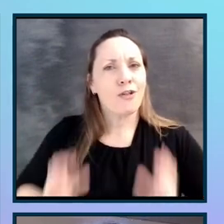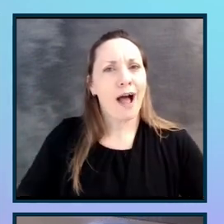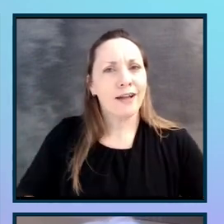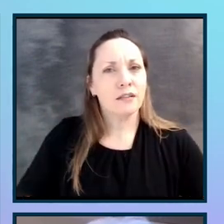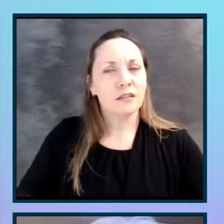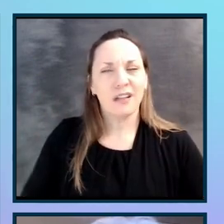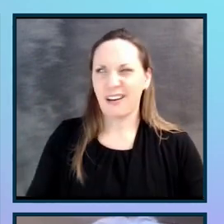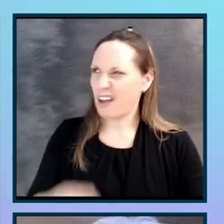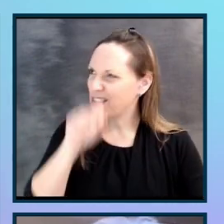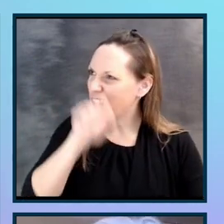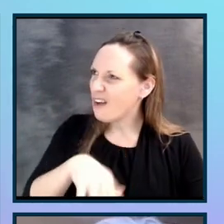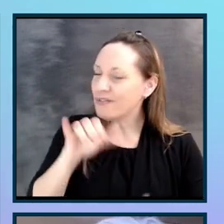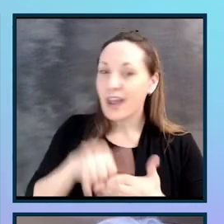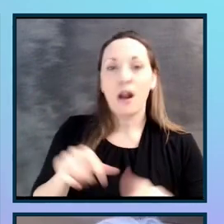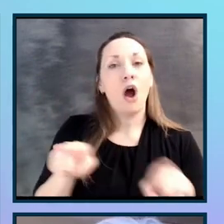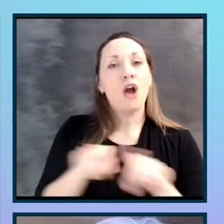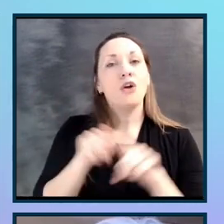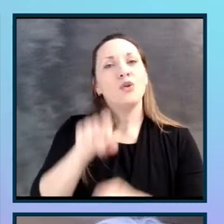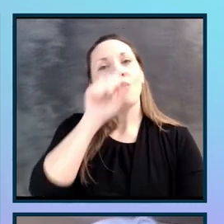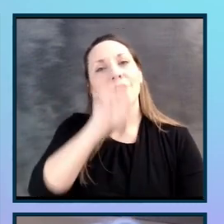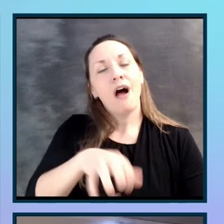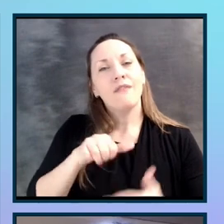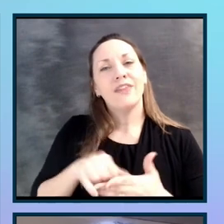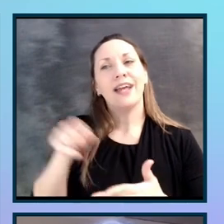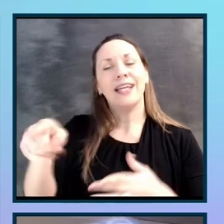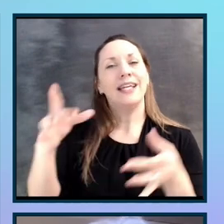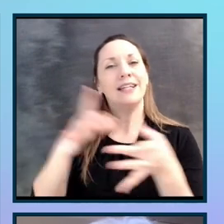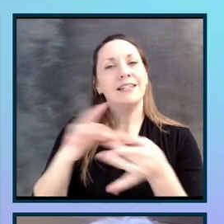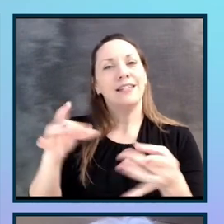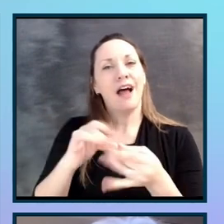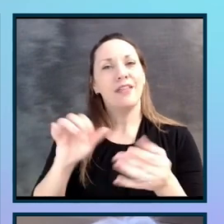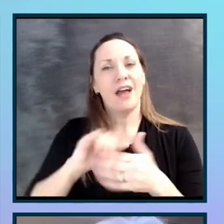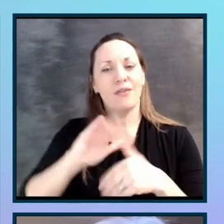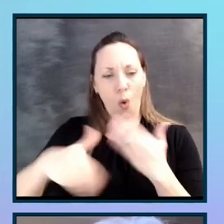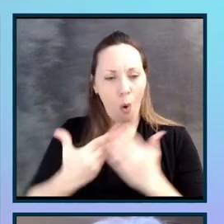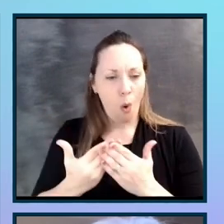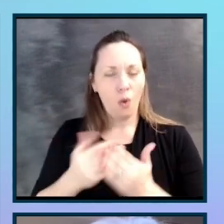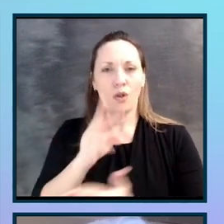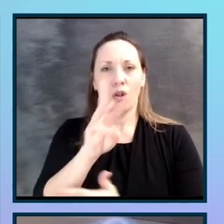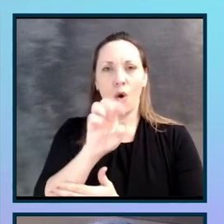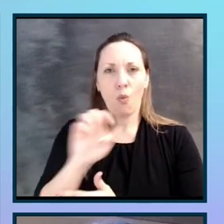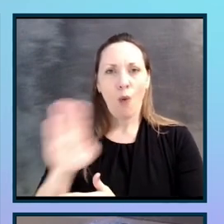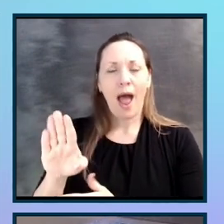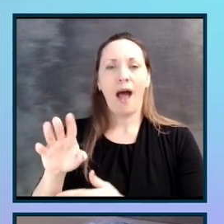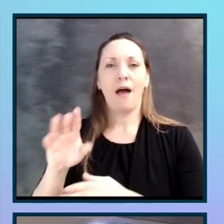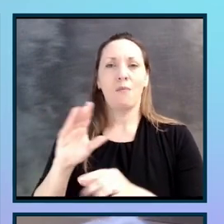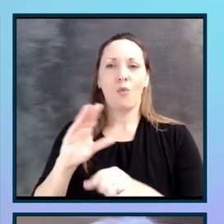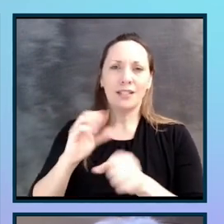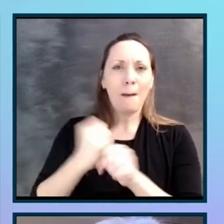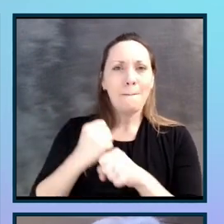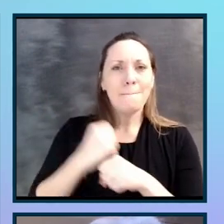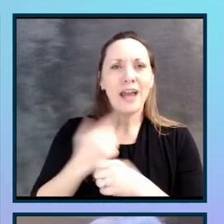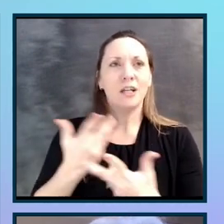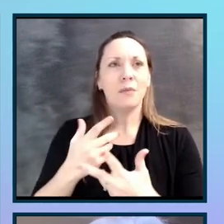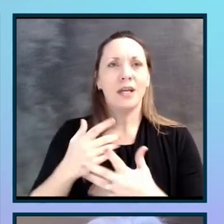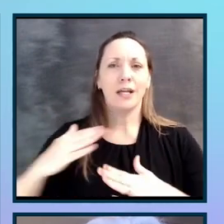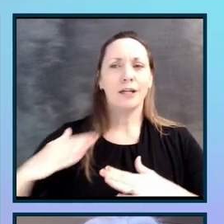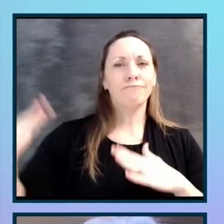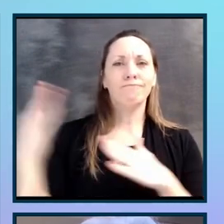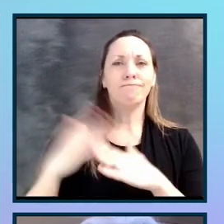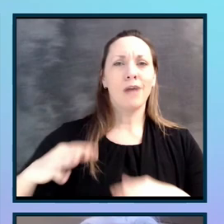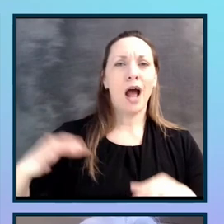And I also love that he said that the whole web was designed to be optimized for